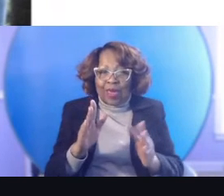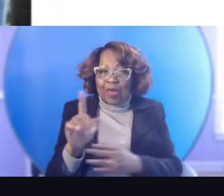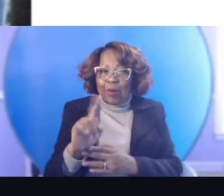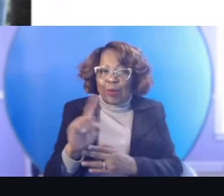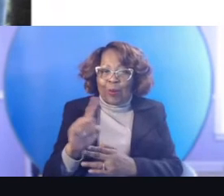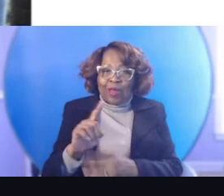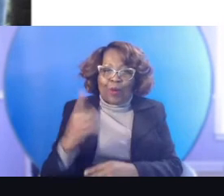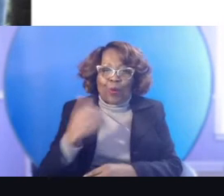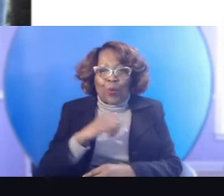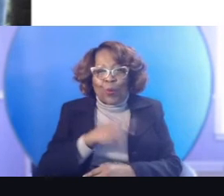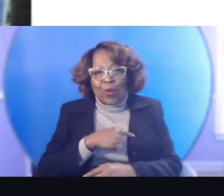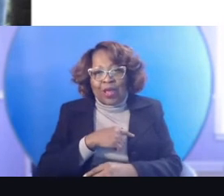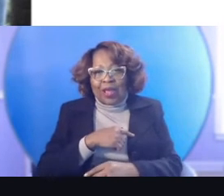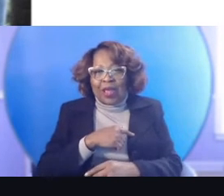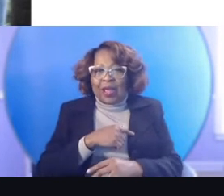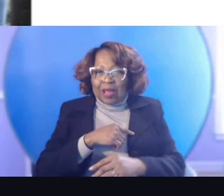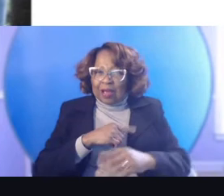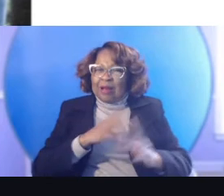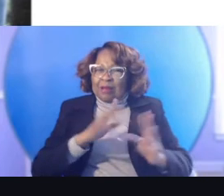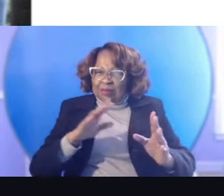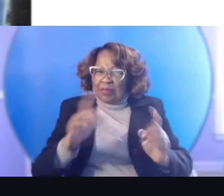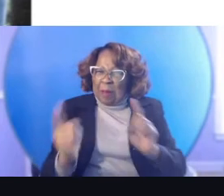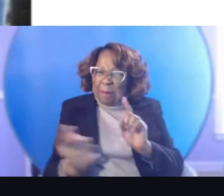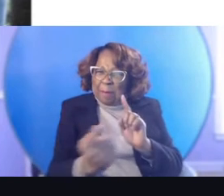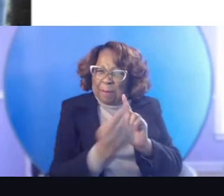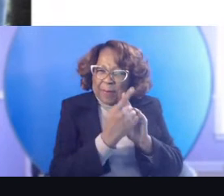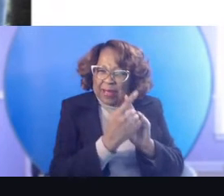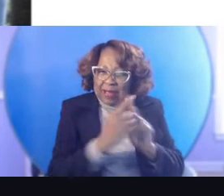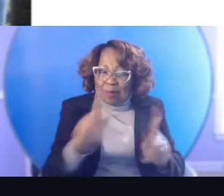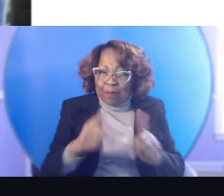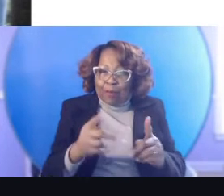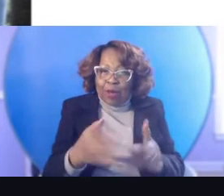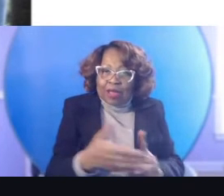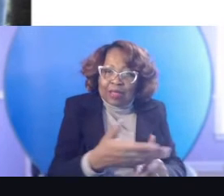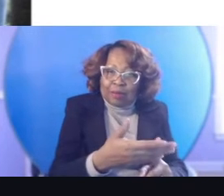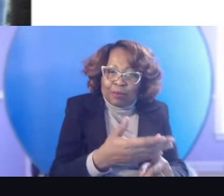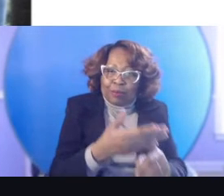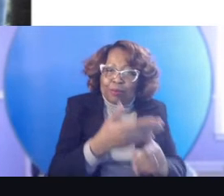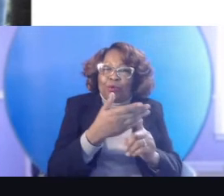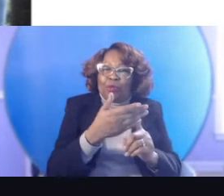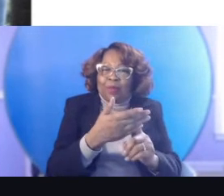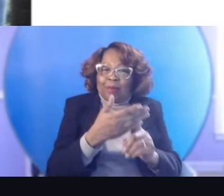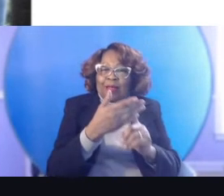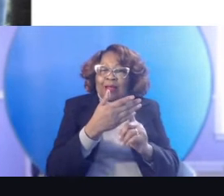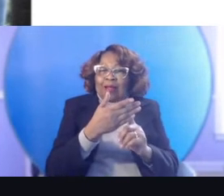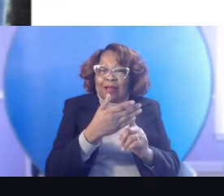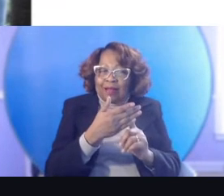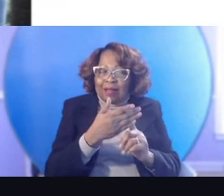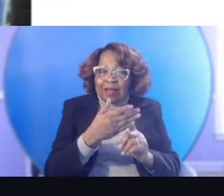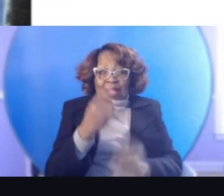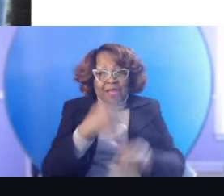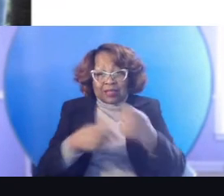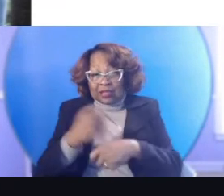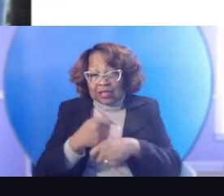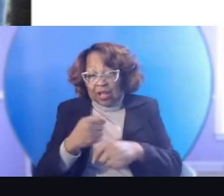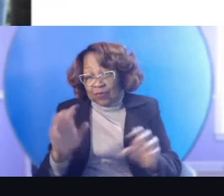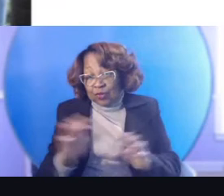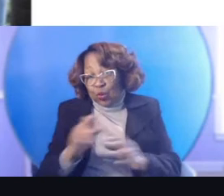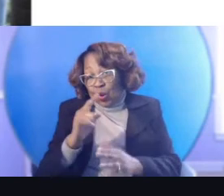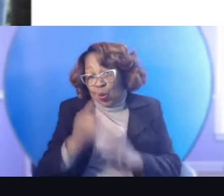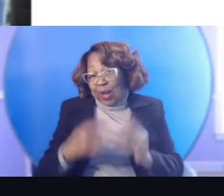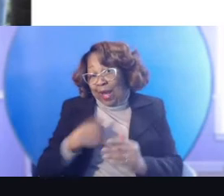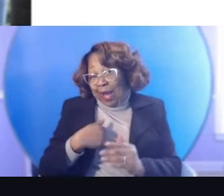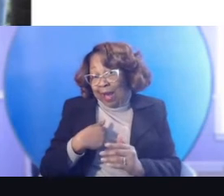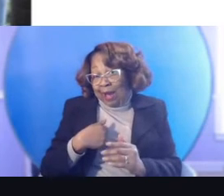we, we meet people and then pull them into us. Instead of, um, doing like I did the first couple of years